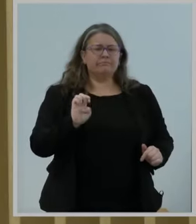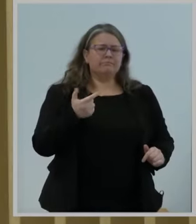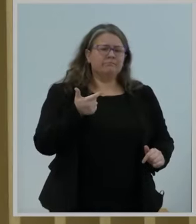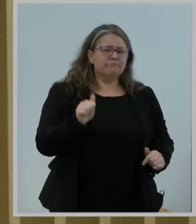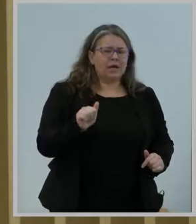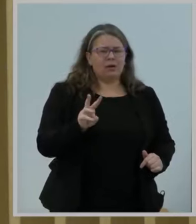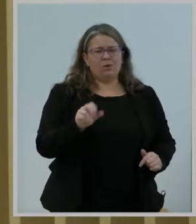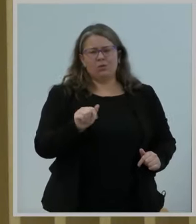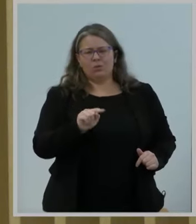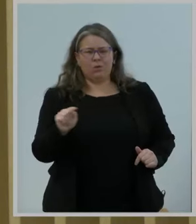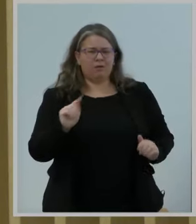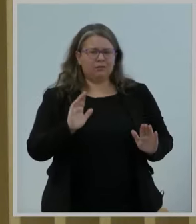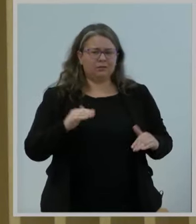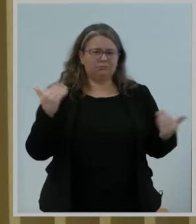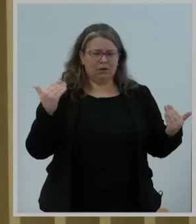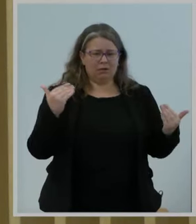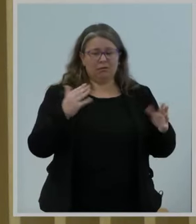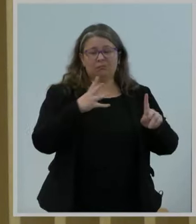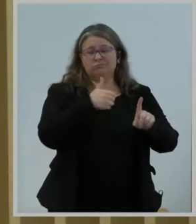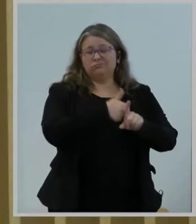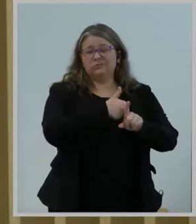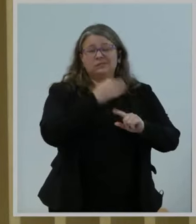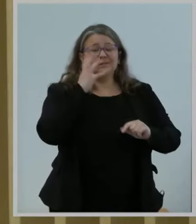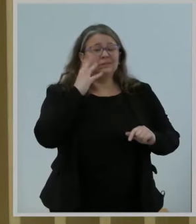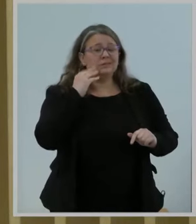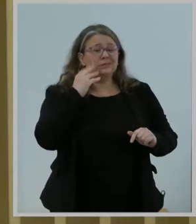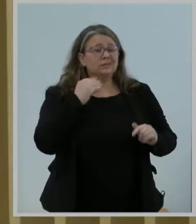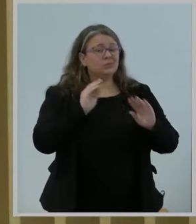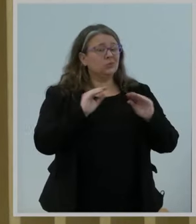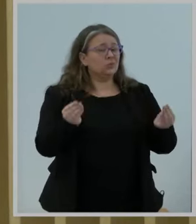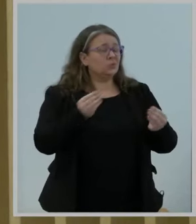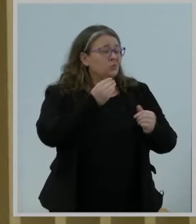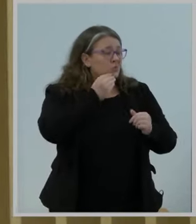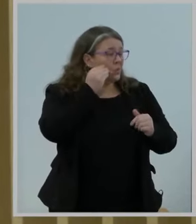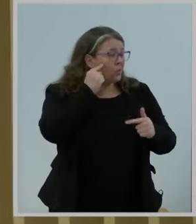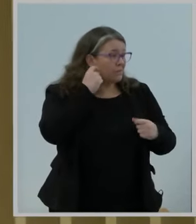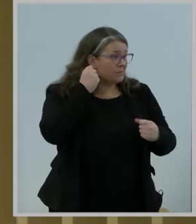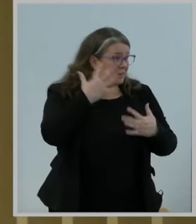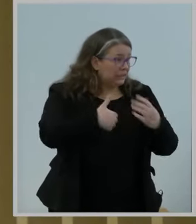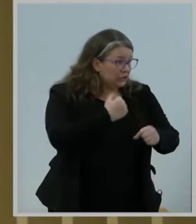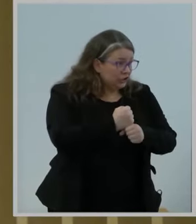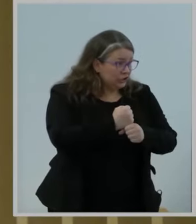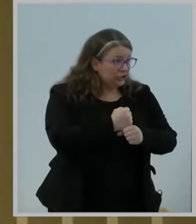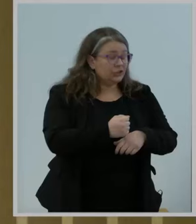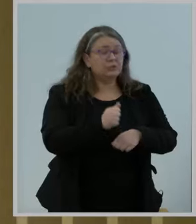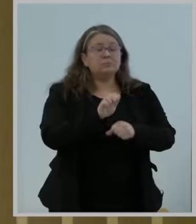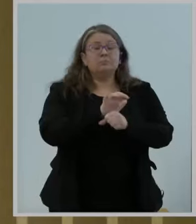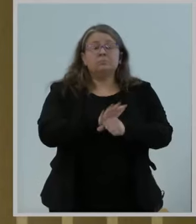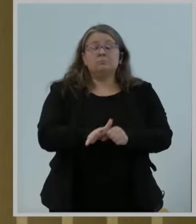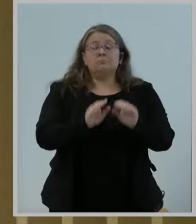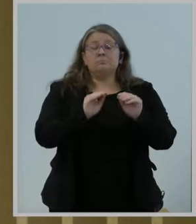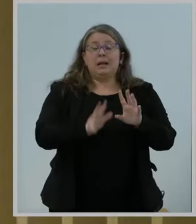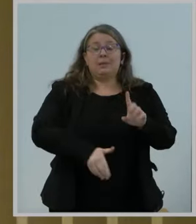for a number of years, was able to find housing just as the pandemic started, and critically,